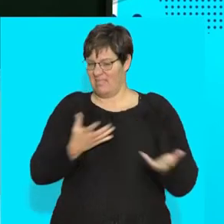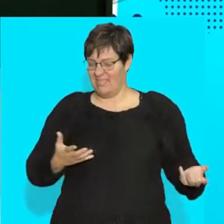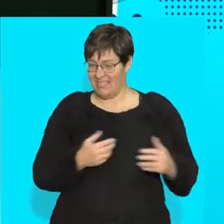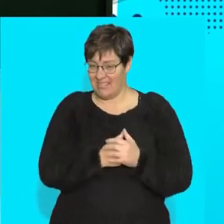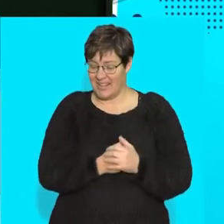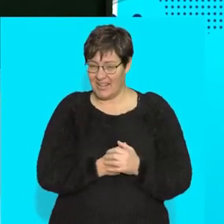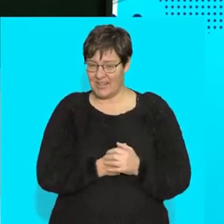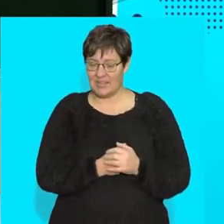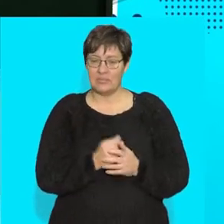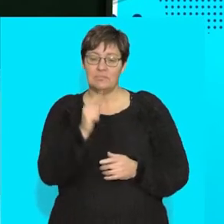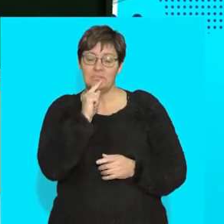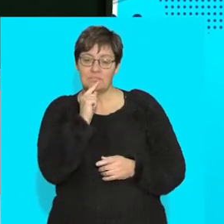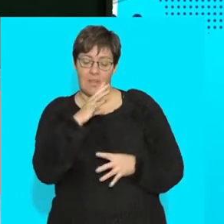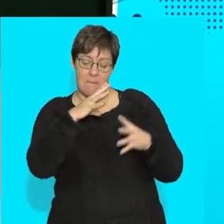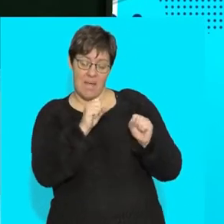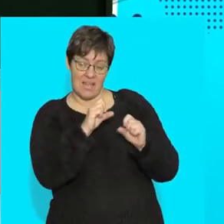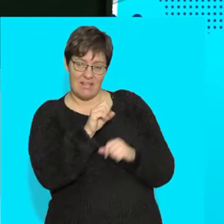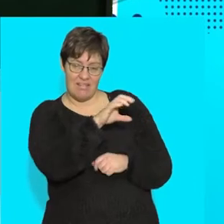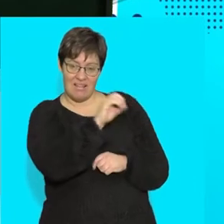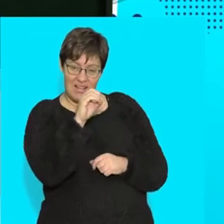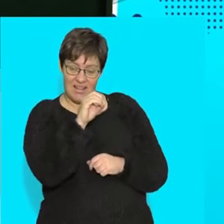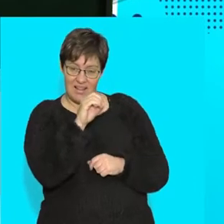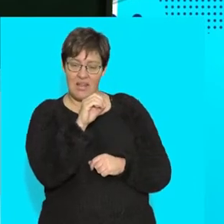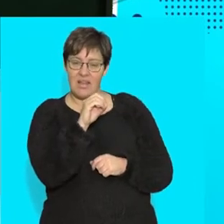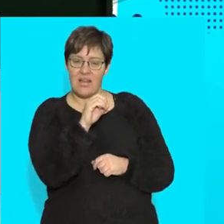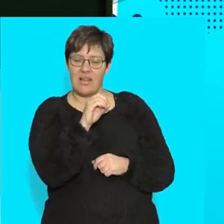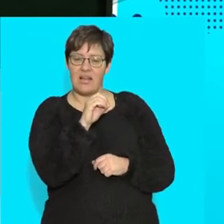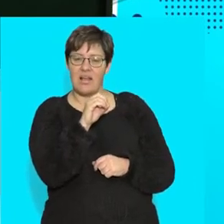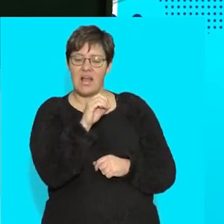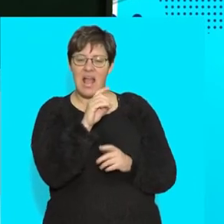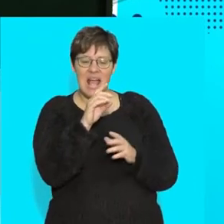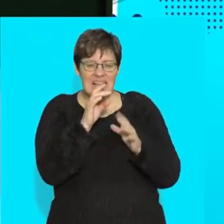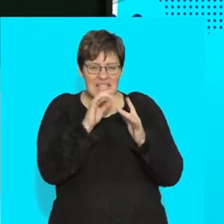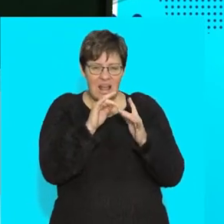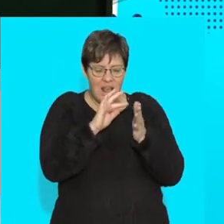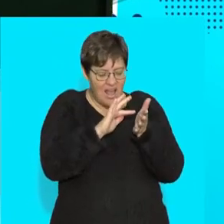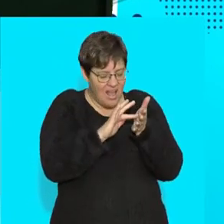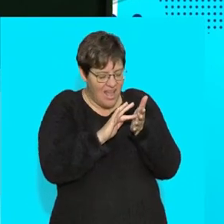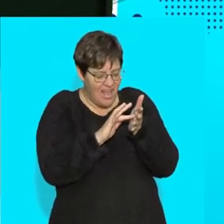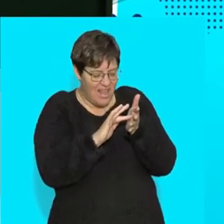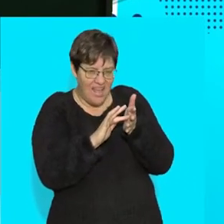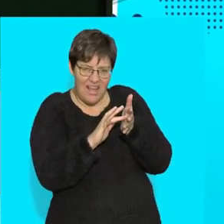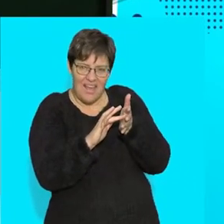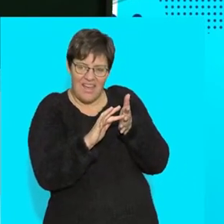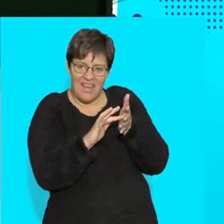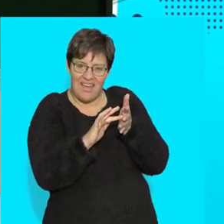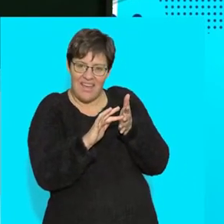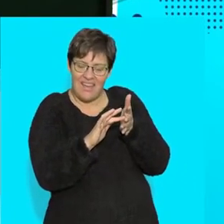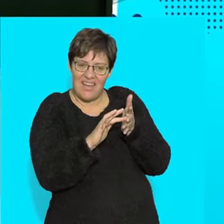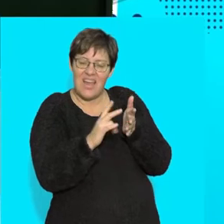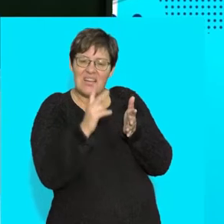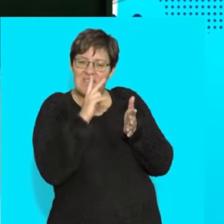if you can take the muscle and you just gently move your finger down, you're going to see like a